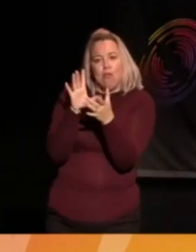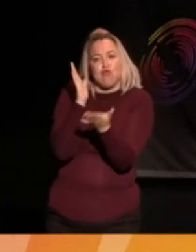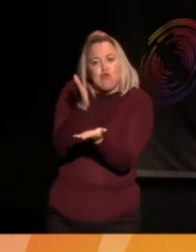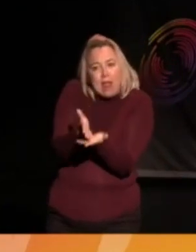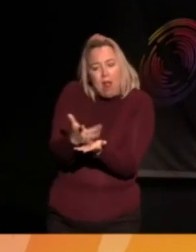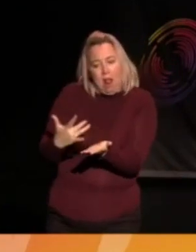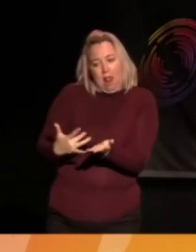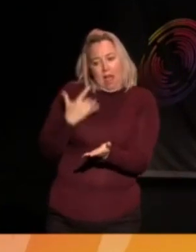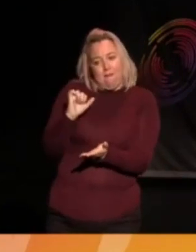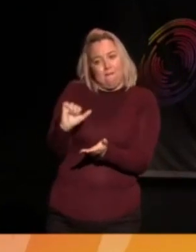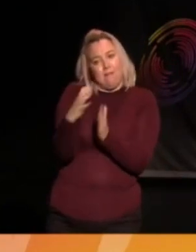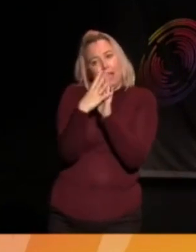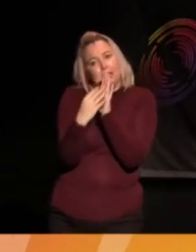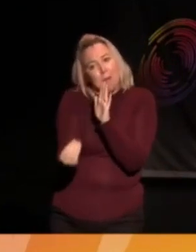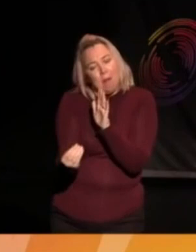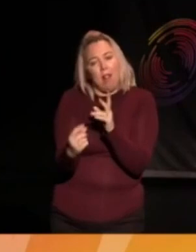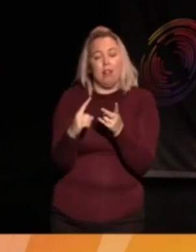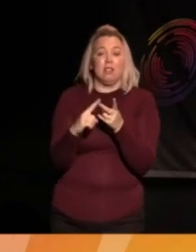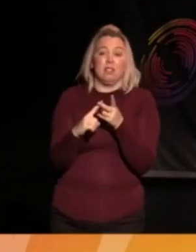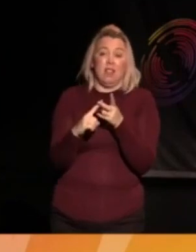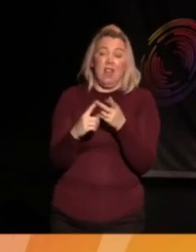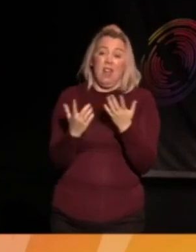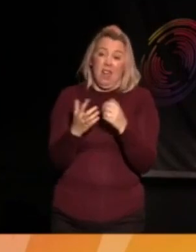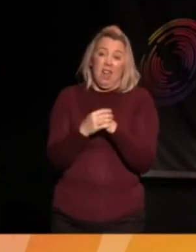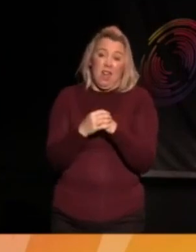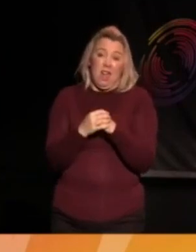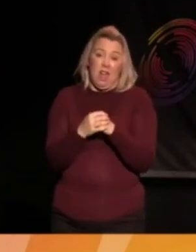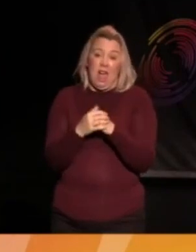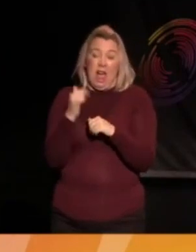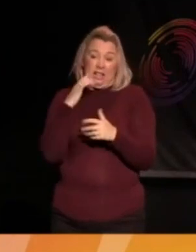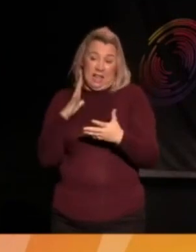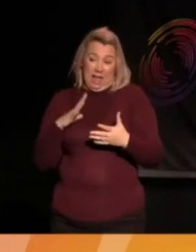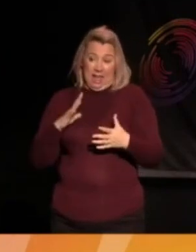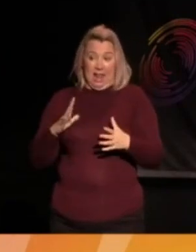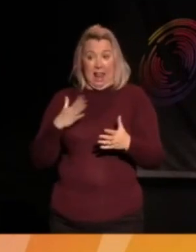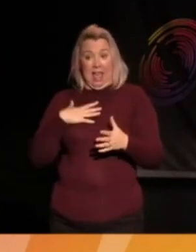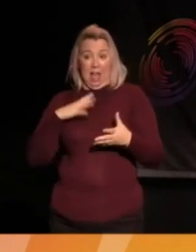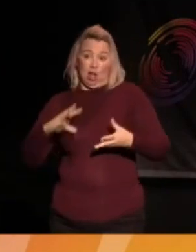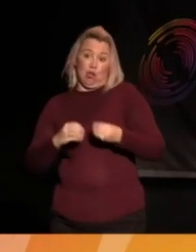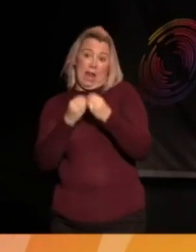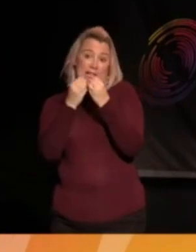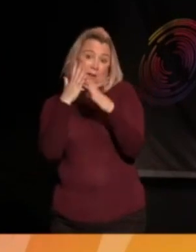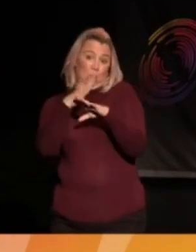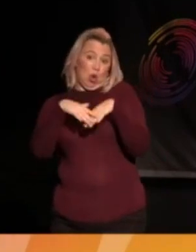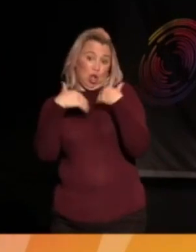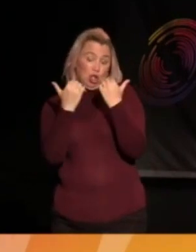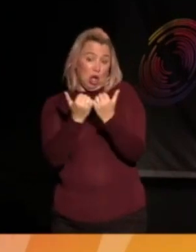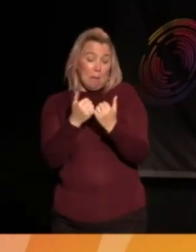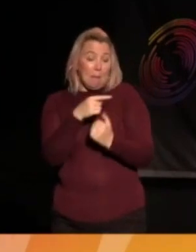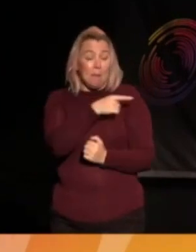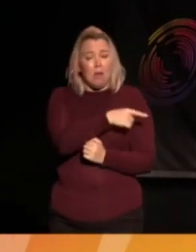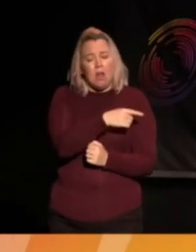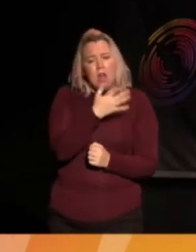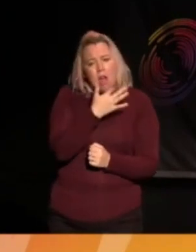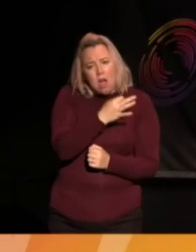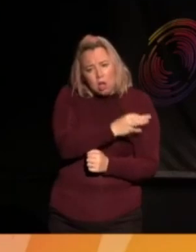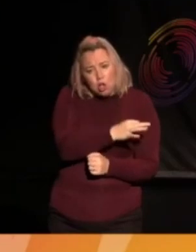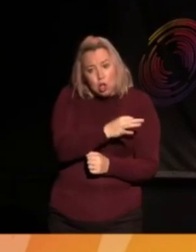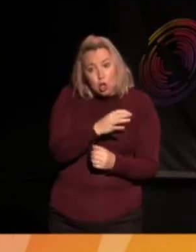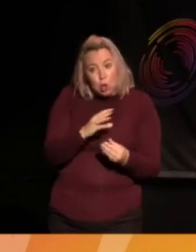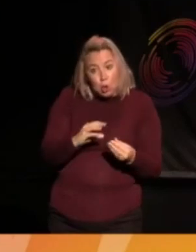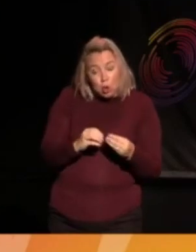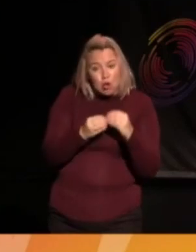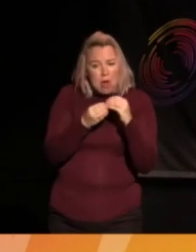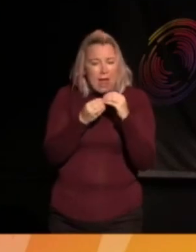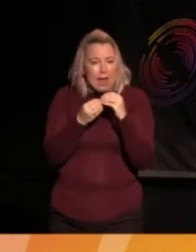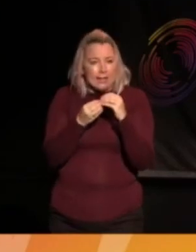I suppose, the educational aspect and the creative workshops that I do. Right. So, you're basically creating a sort of, Lego is the wrong,